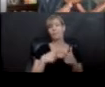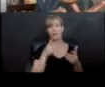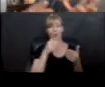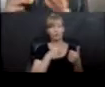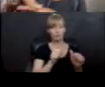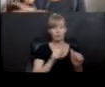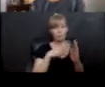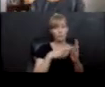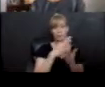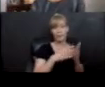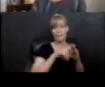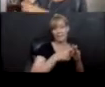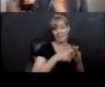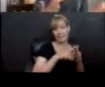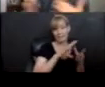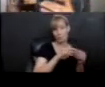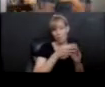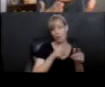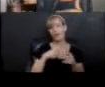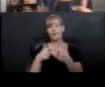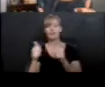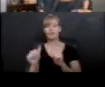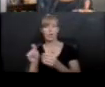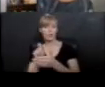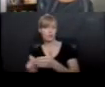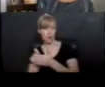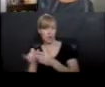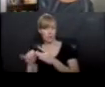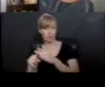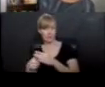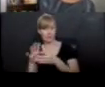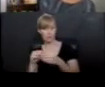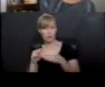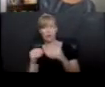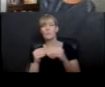beginnings, then try to write those beginnings and integrate them a little more.